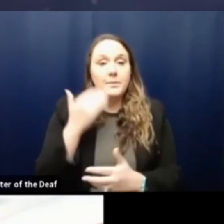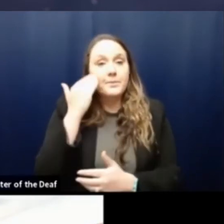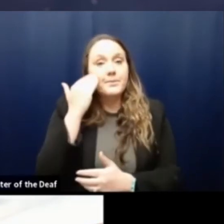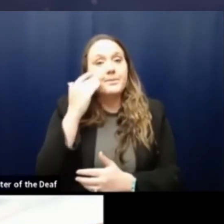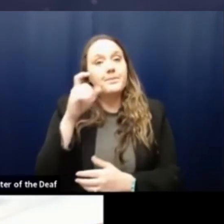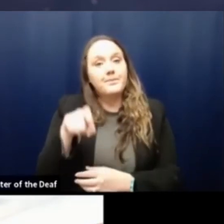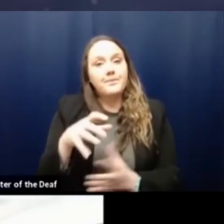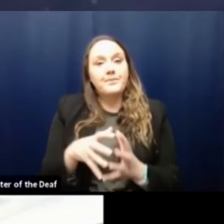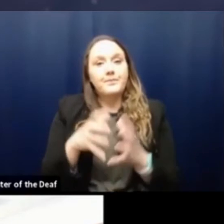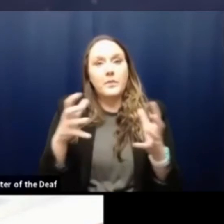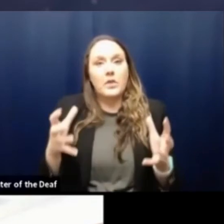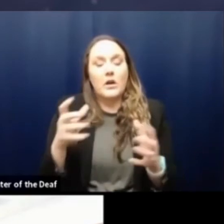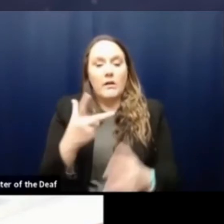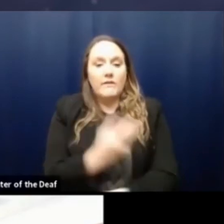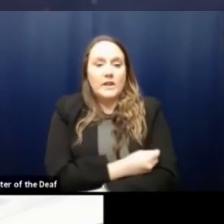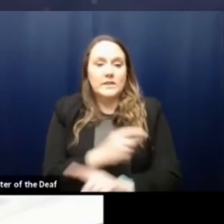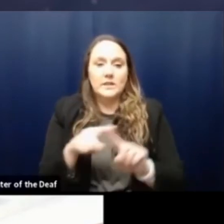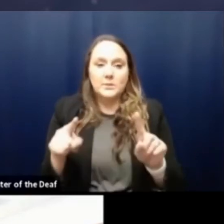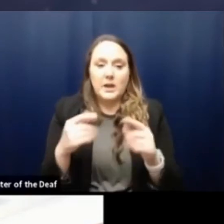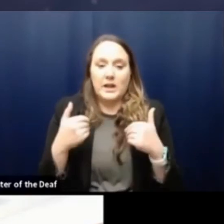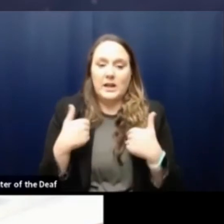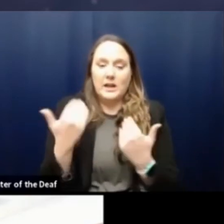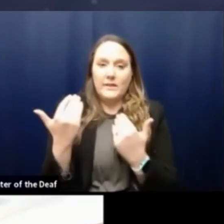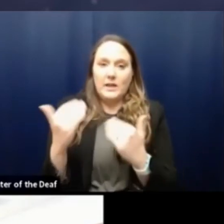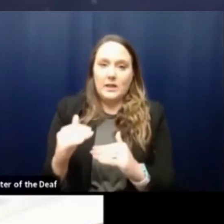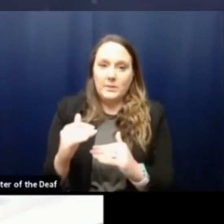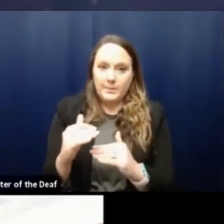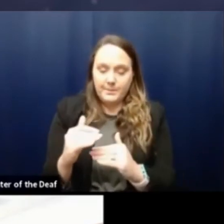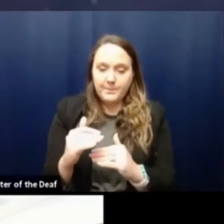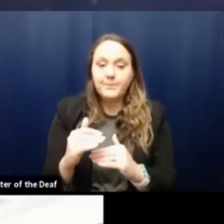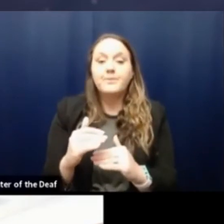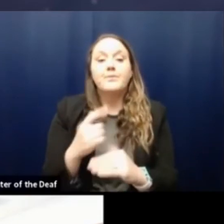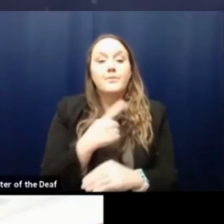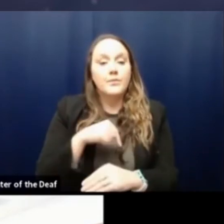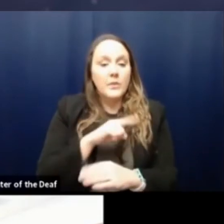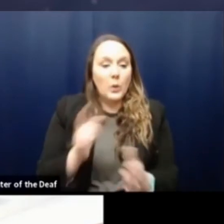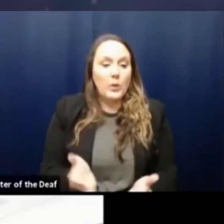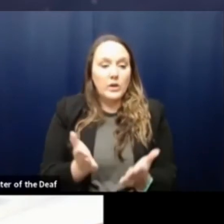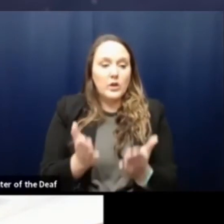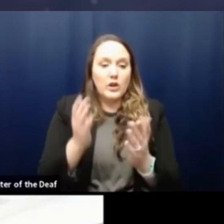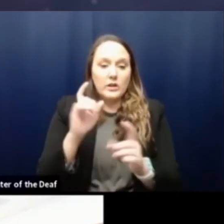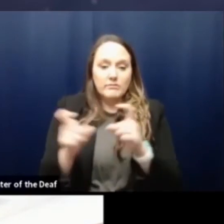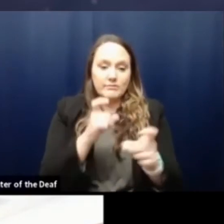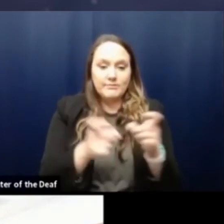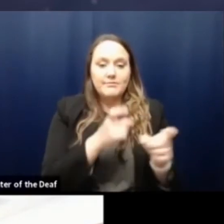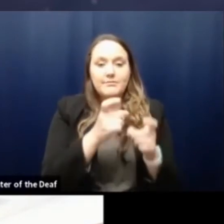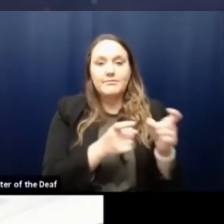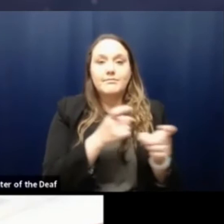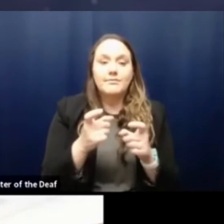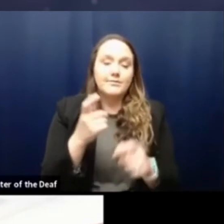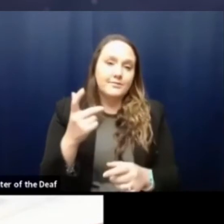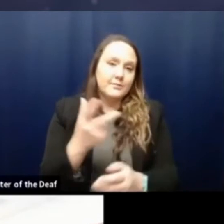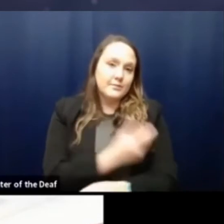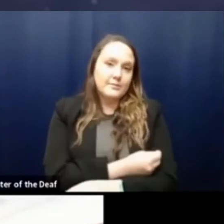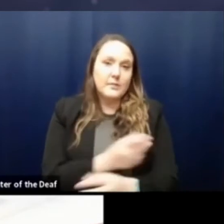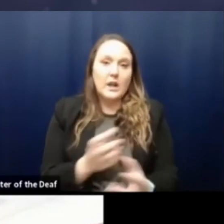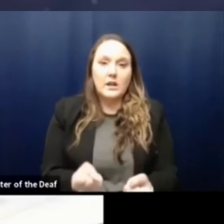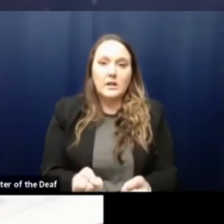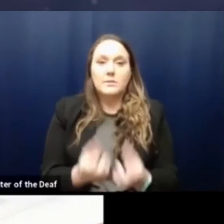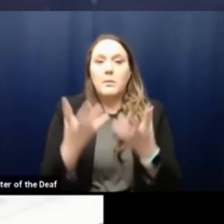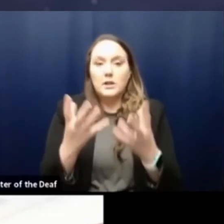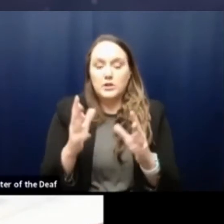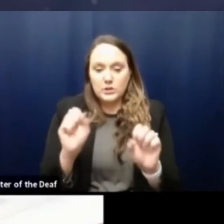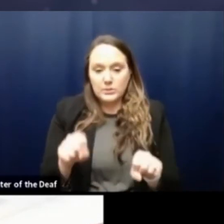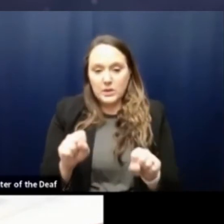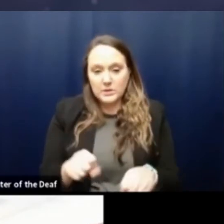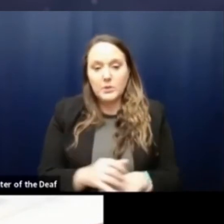is high and we're grateful for that. We will continue to push vaccine out as much as we can. The next question we have is from Jeff with